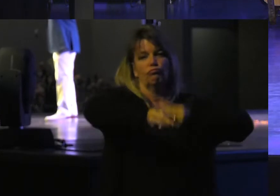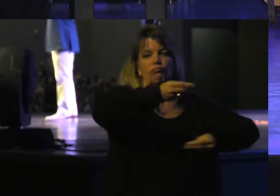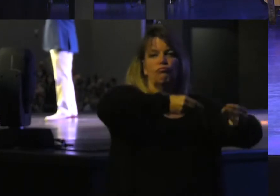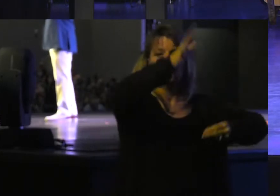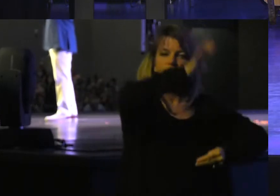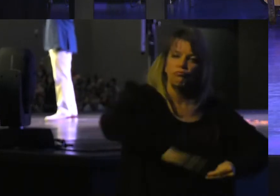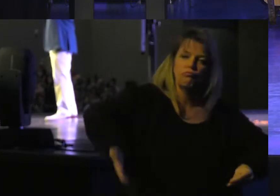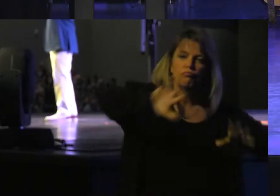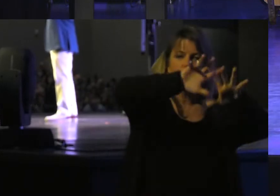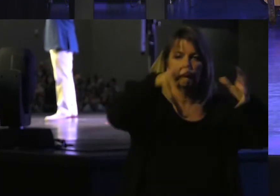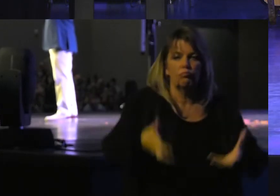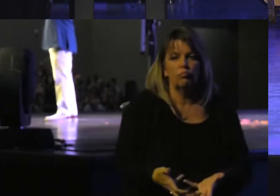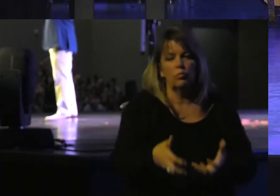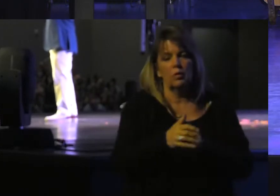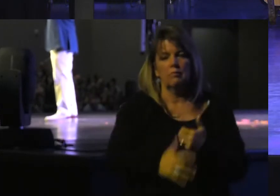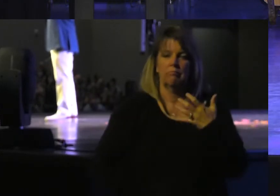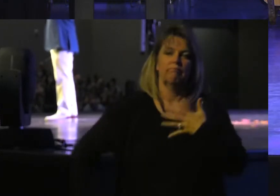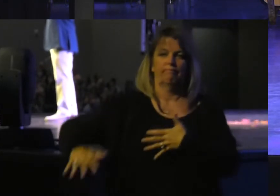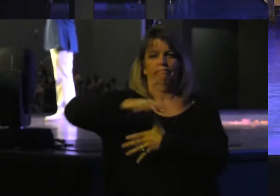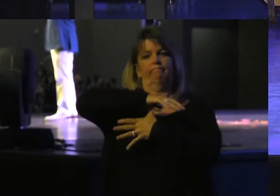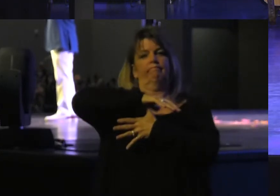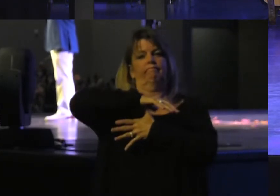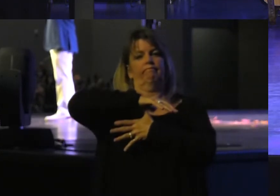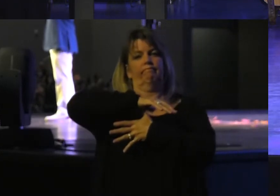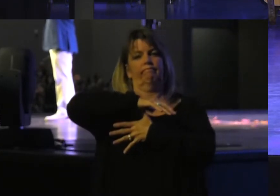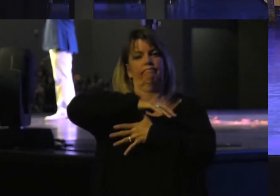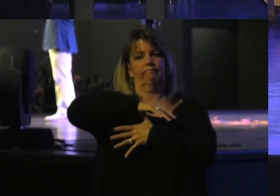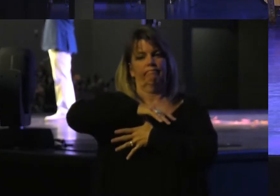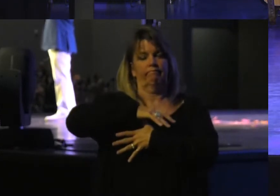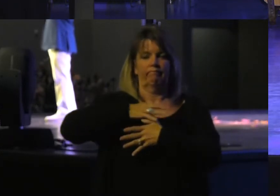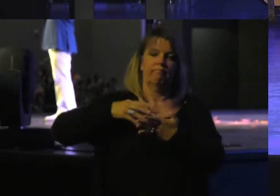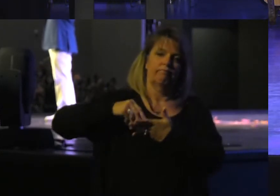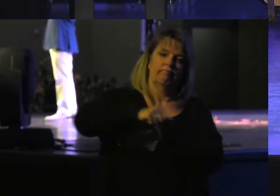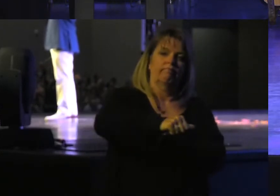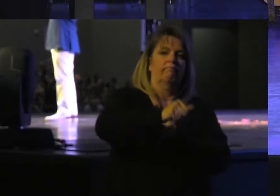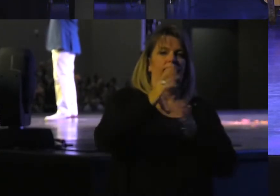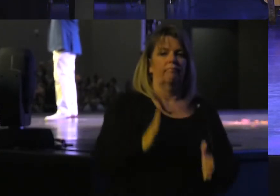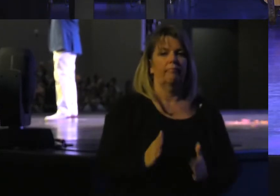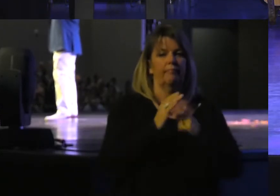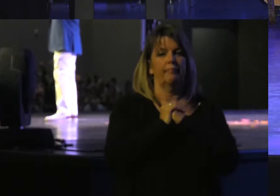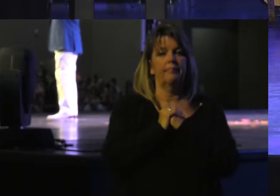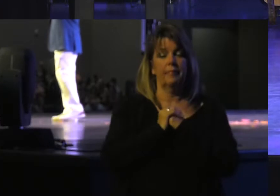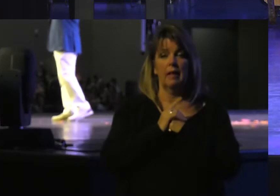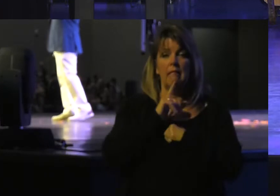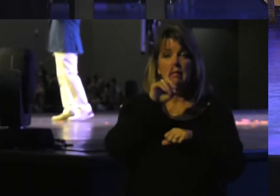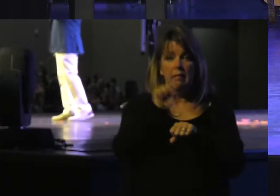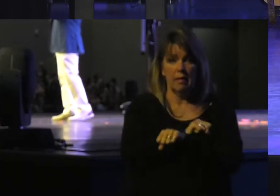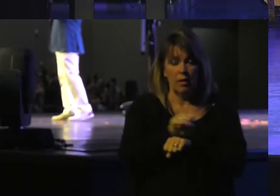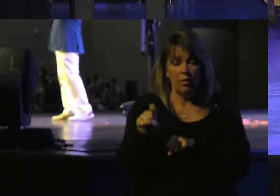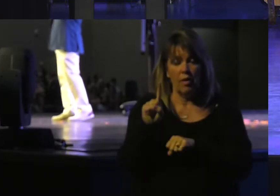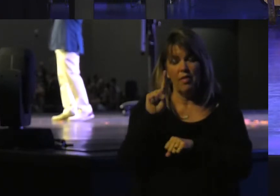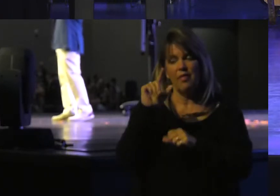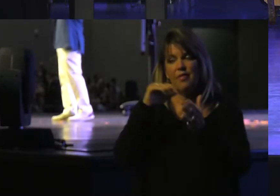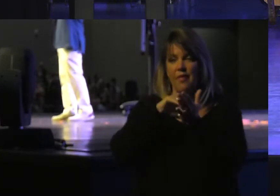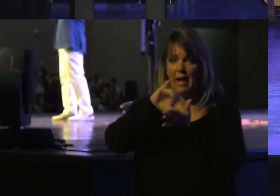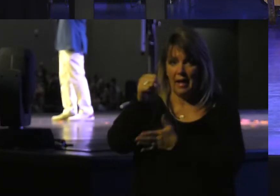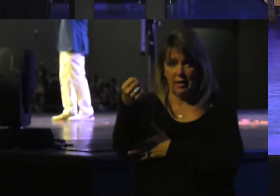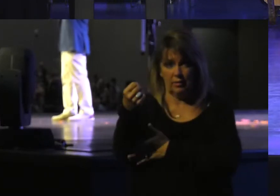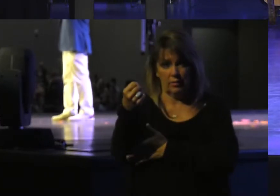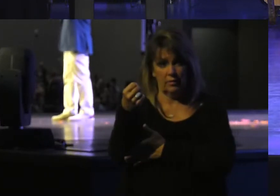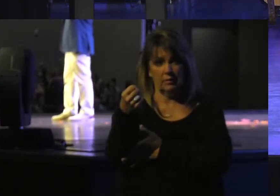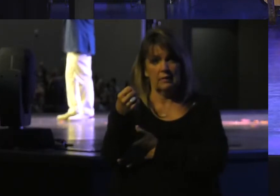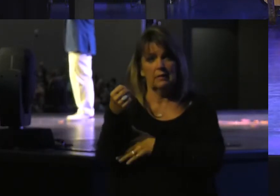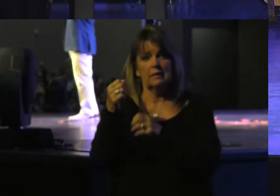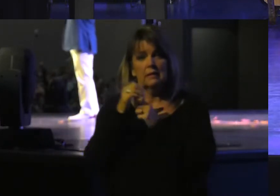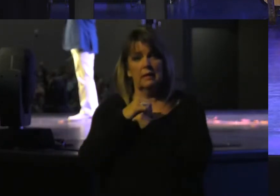world The number one consumer There are literally Thousands of